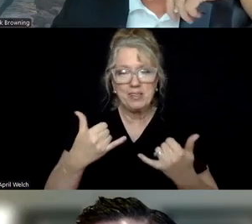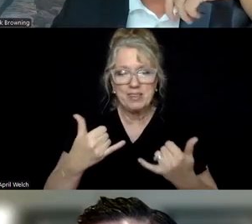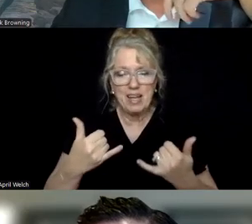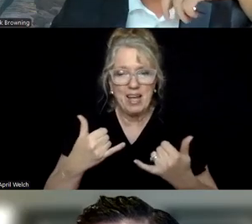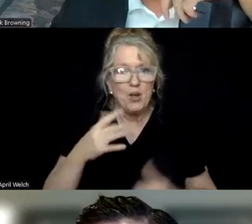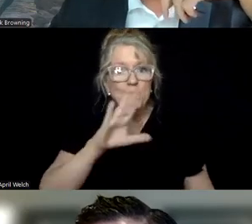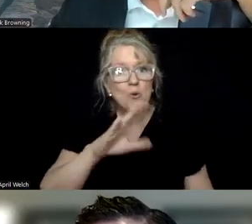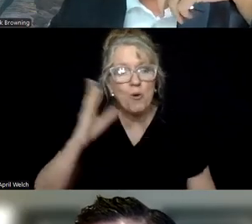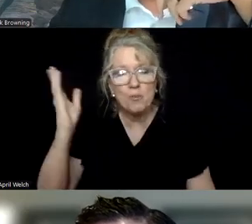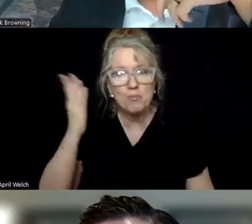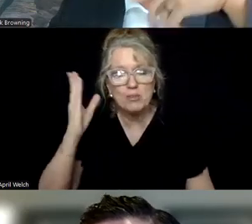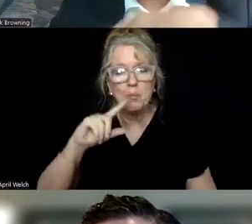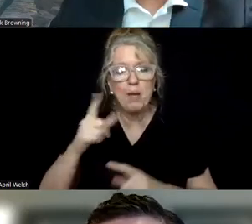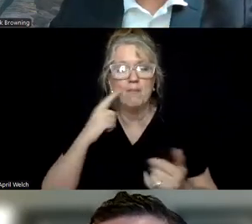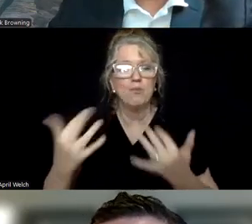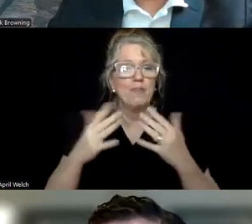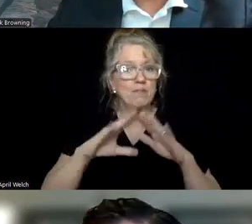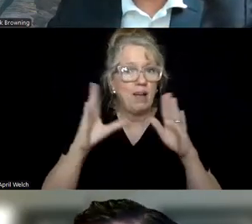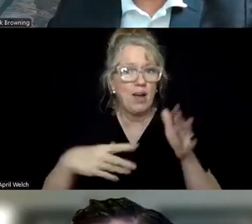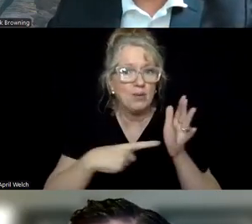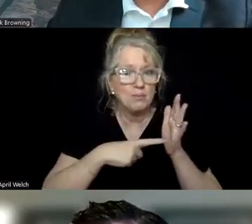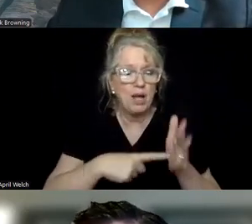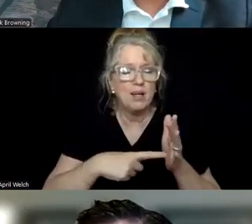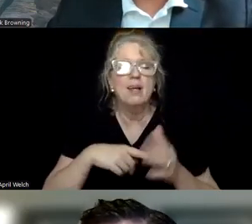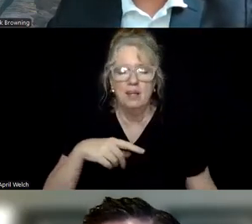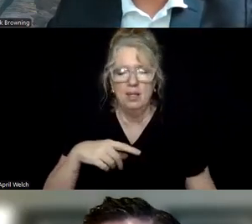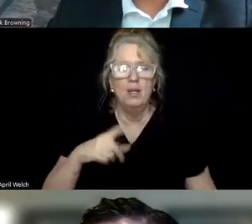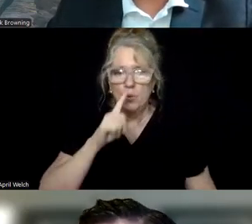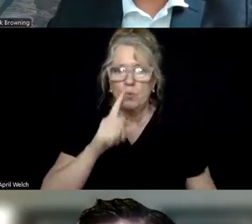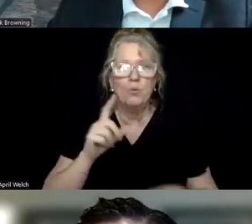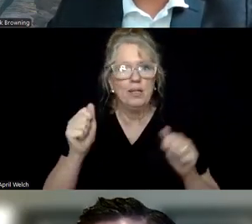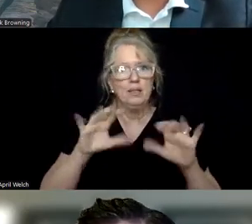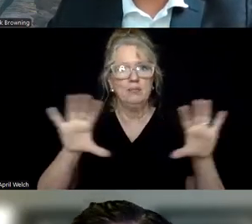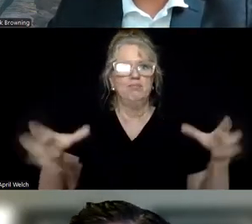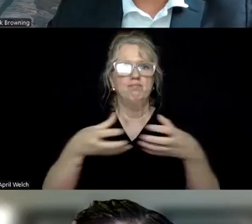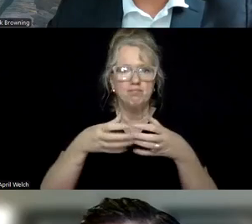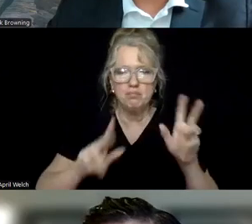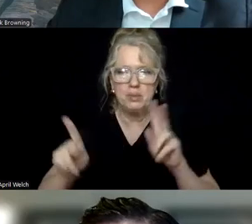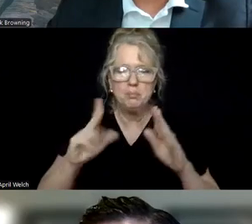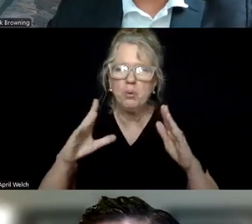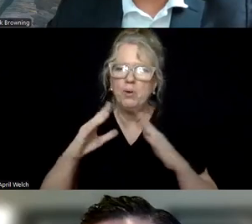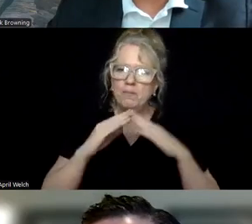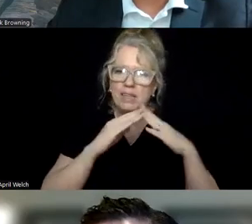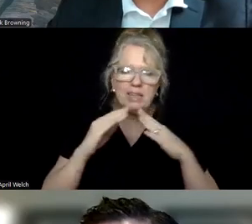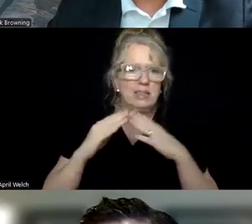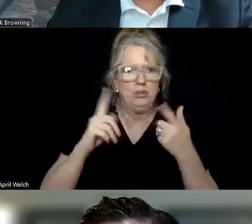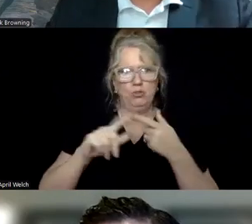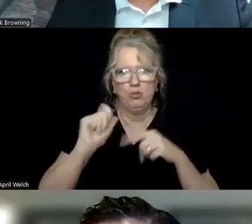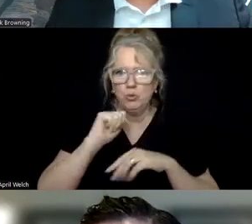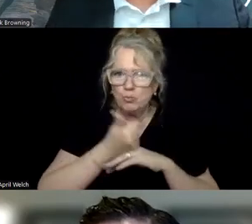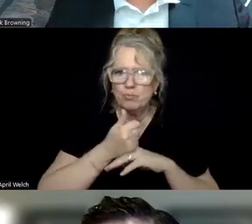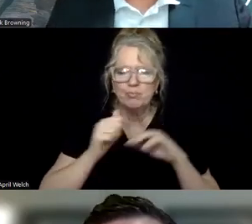presentation on the firehouse model speaks well to the fact that it really does take a village to stand up these centers, as you all know so well